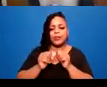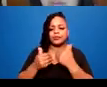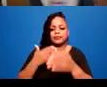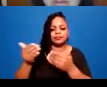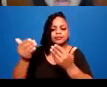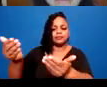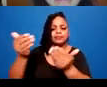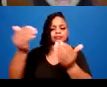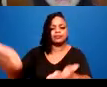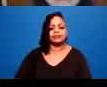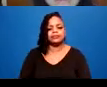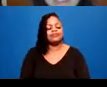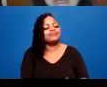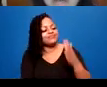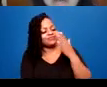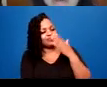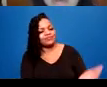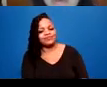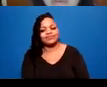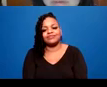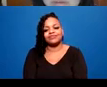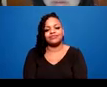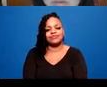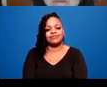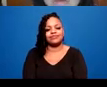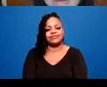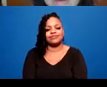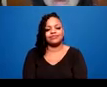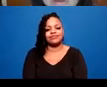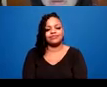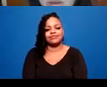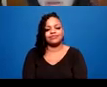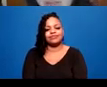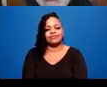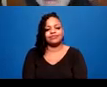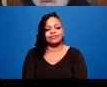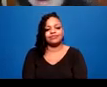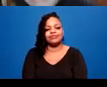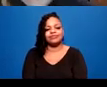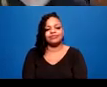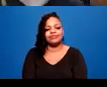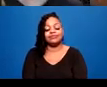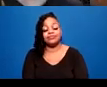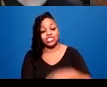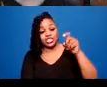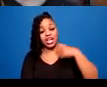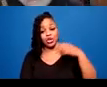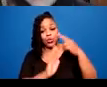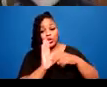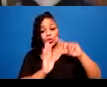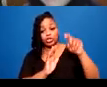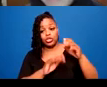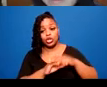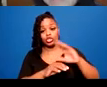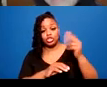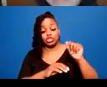Should I read the question from the chat? Sure, if you'd like. Okay. Revy wrote, question about how